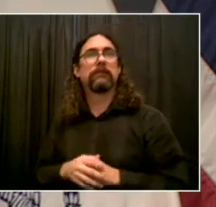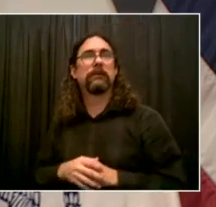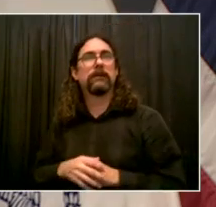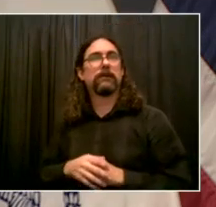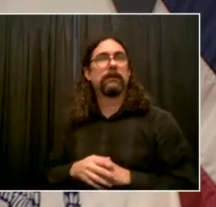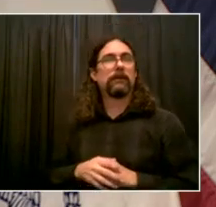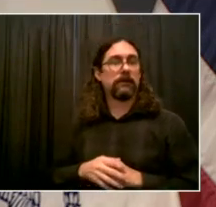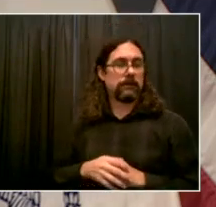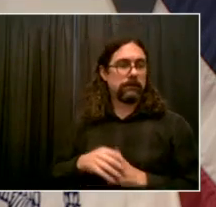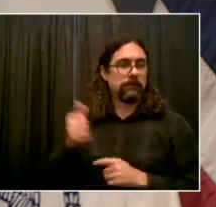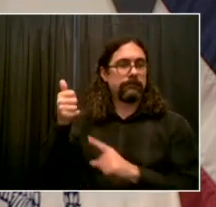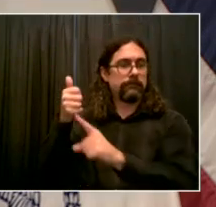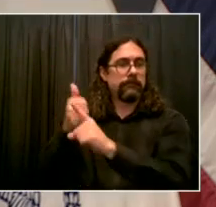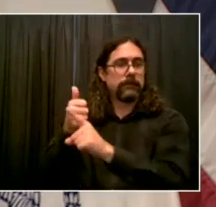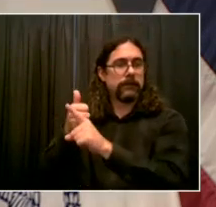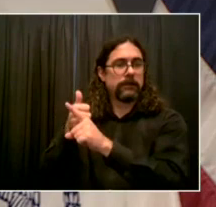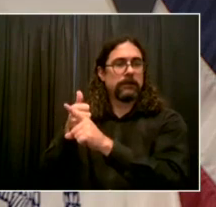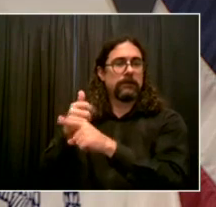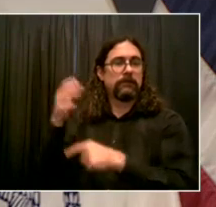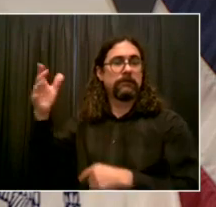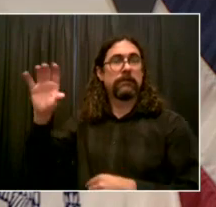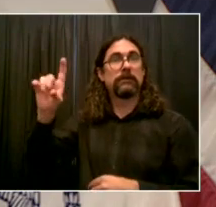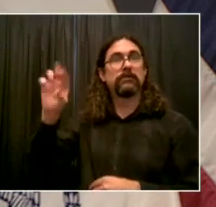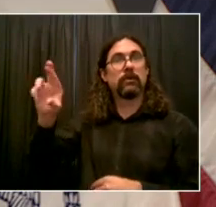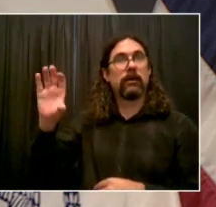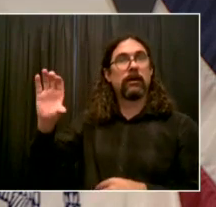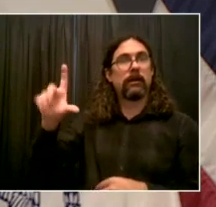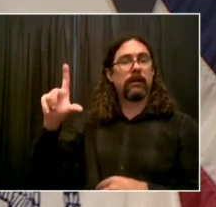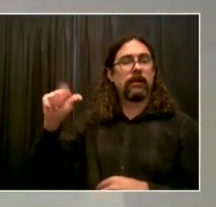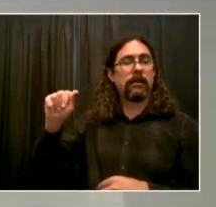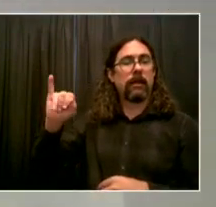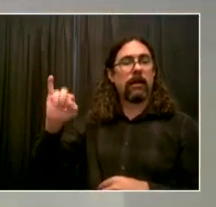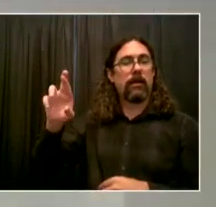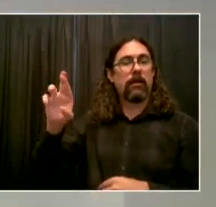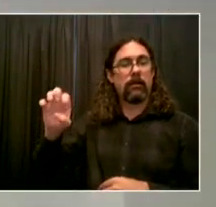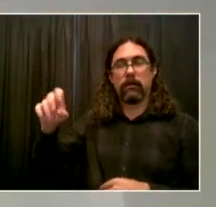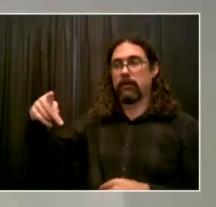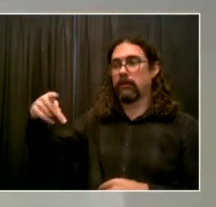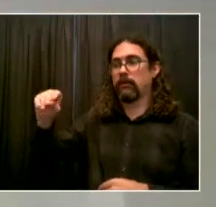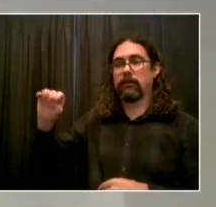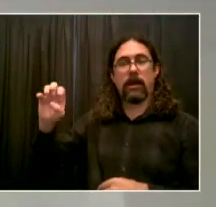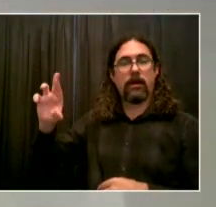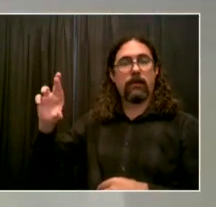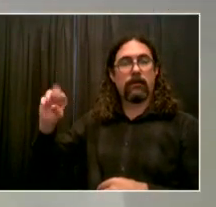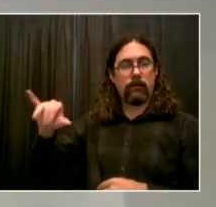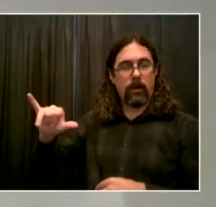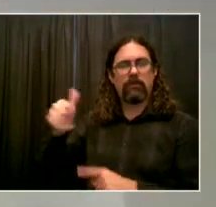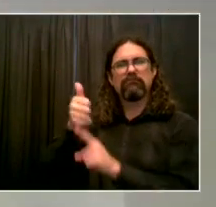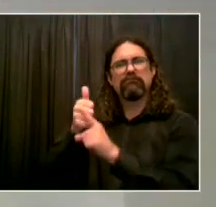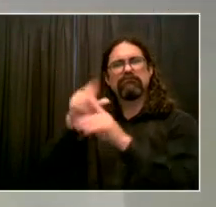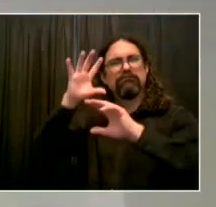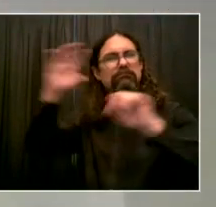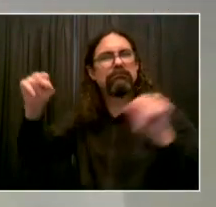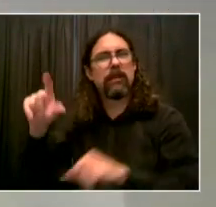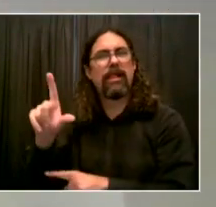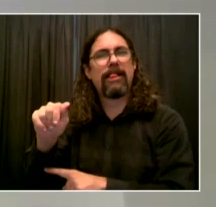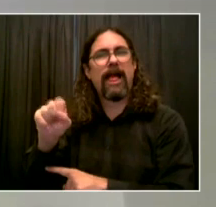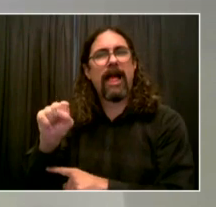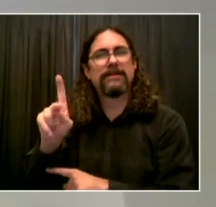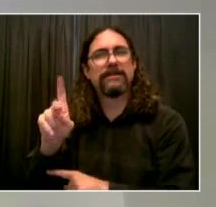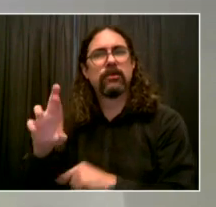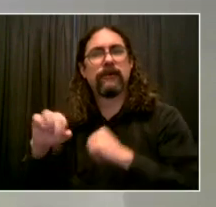Thank you, Mayor. As you have repeatedly highlighted for us, we are battling two